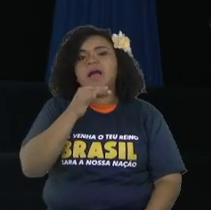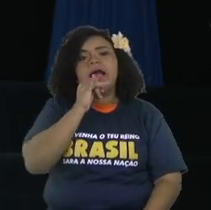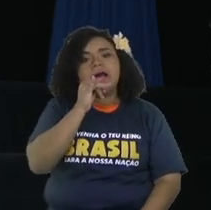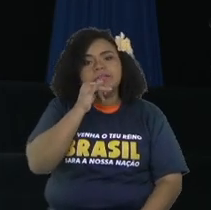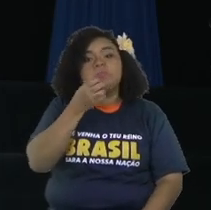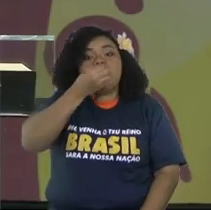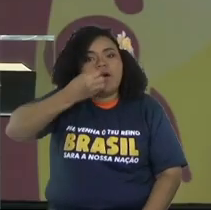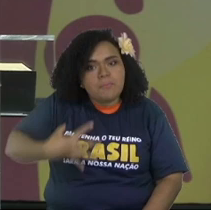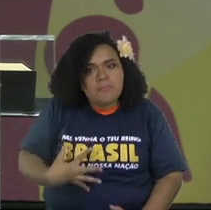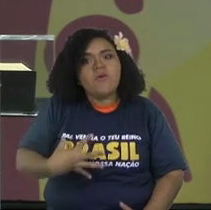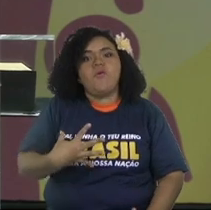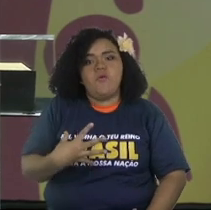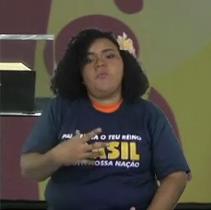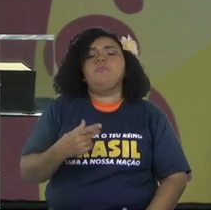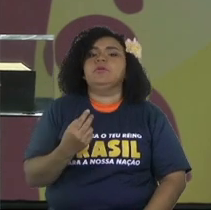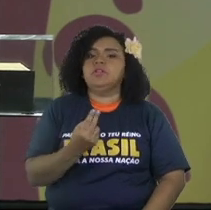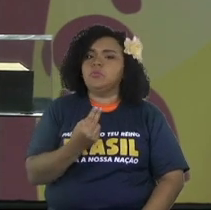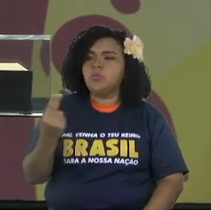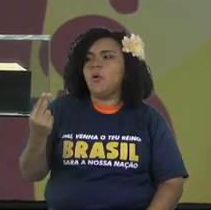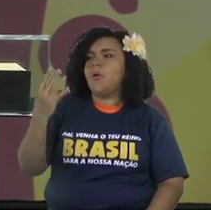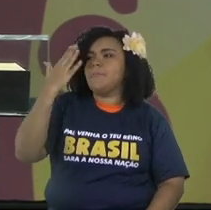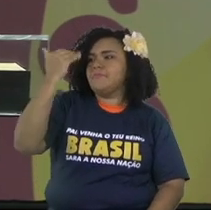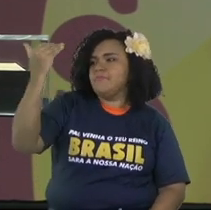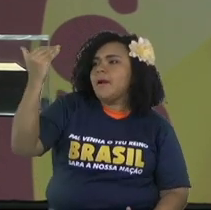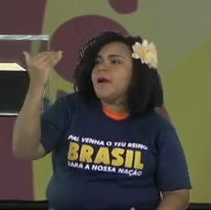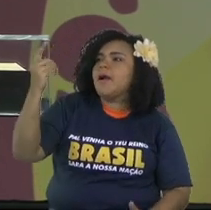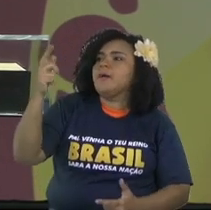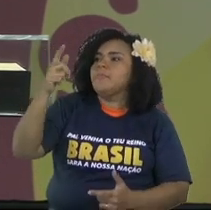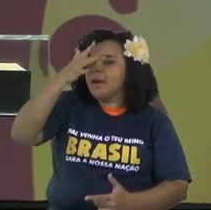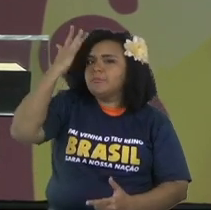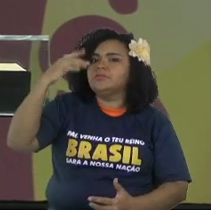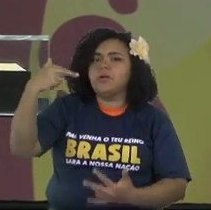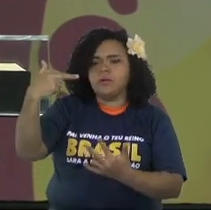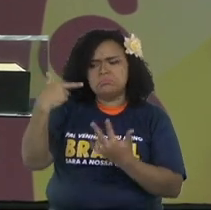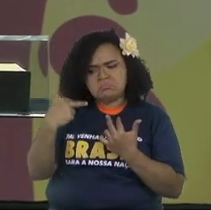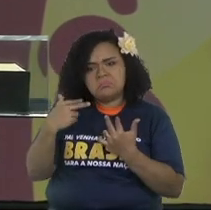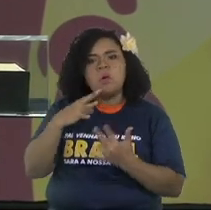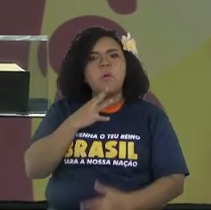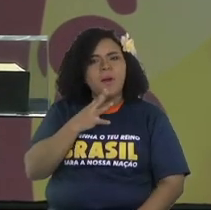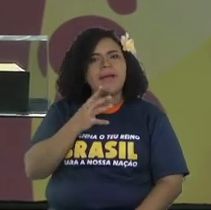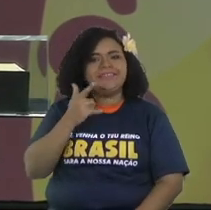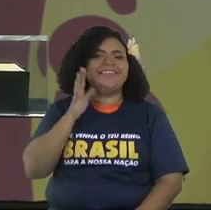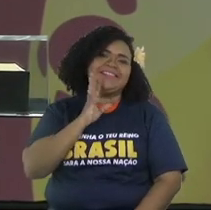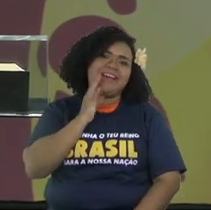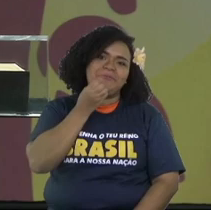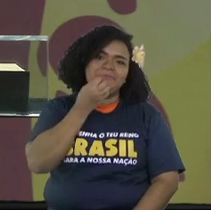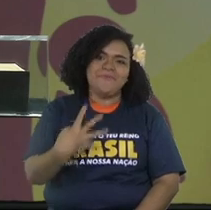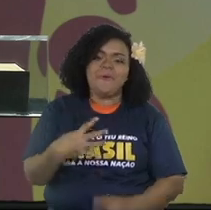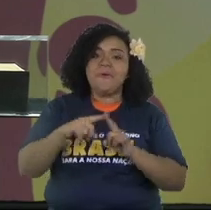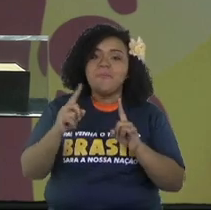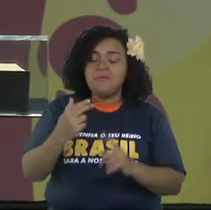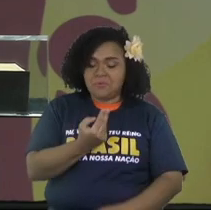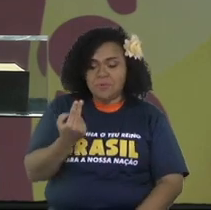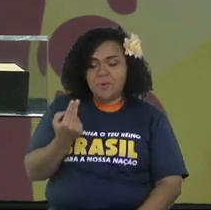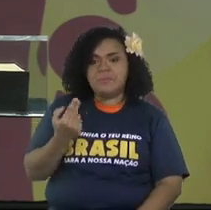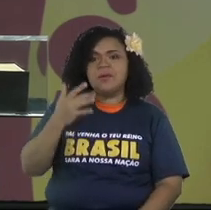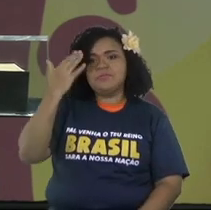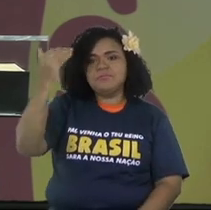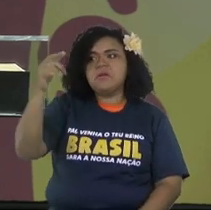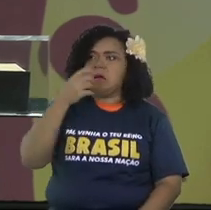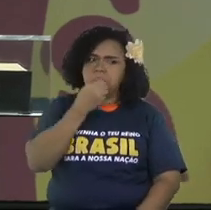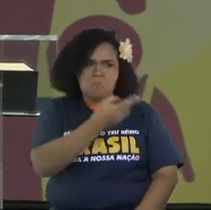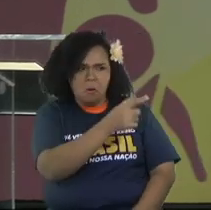it says that a good name